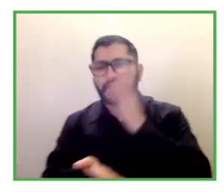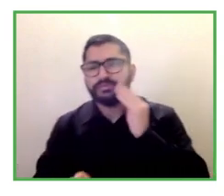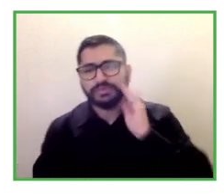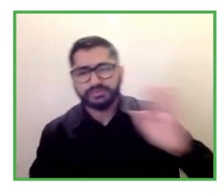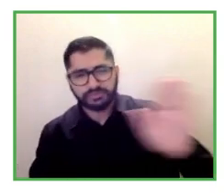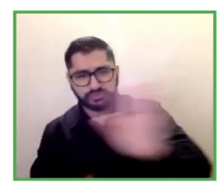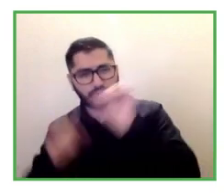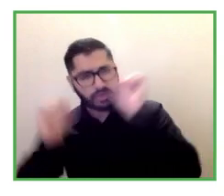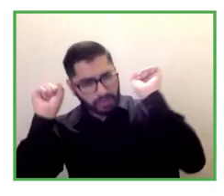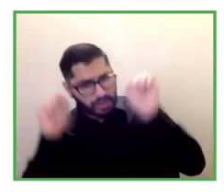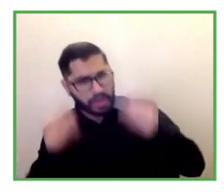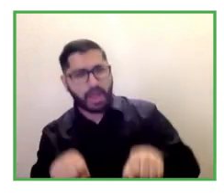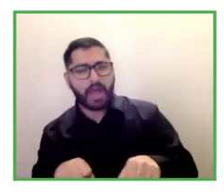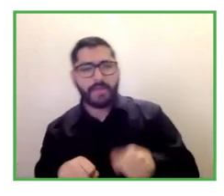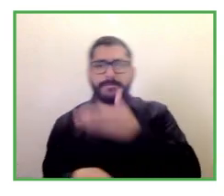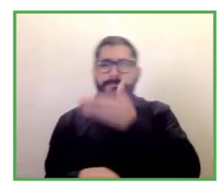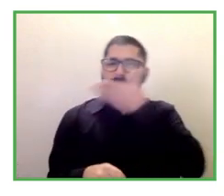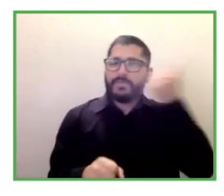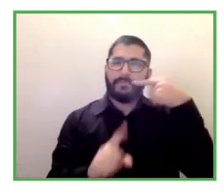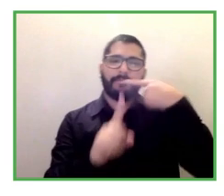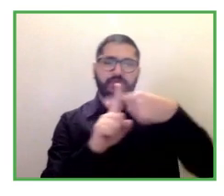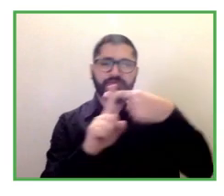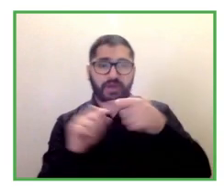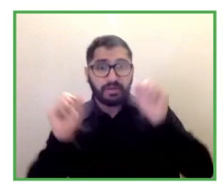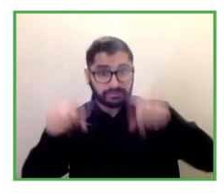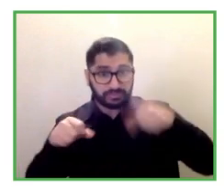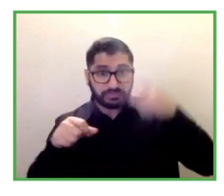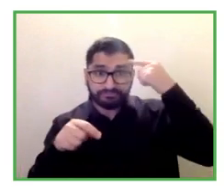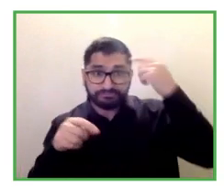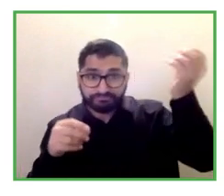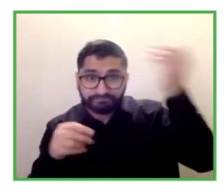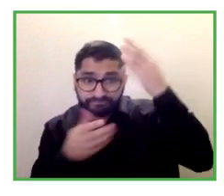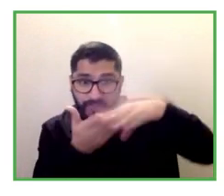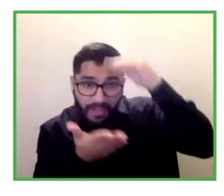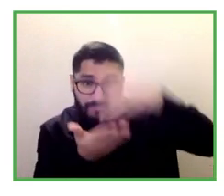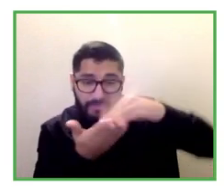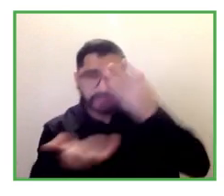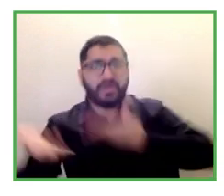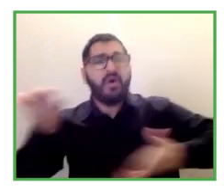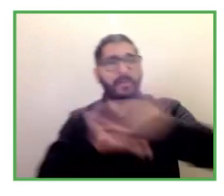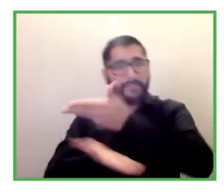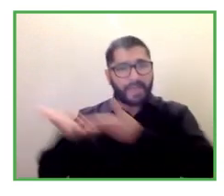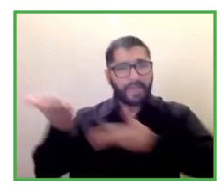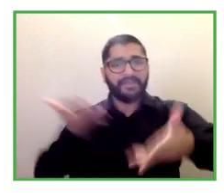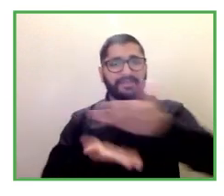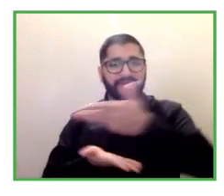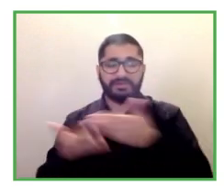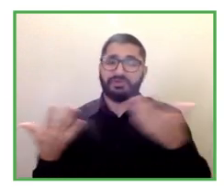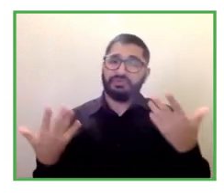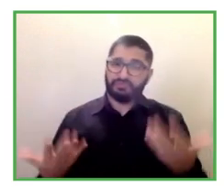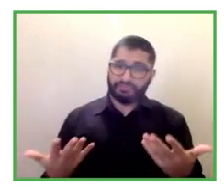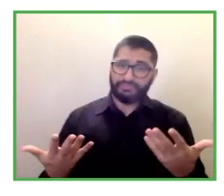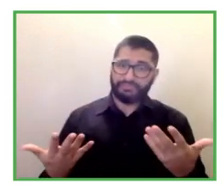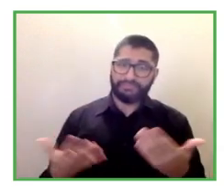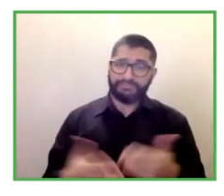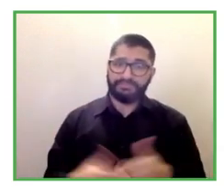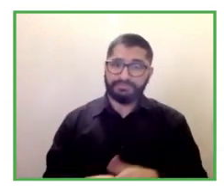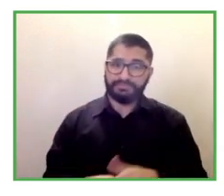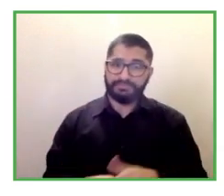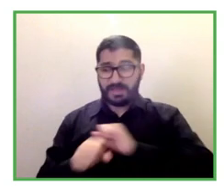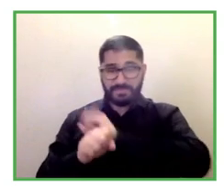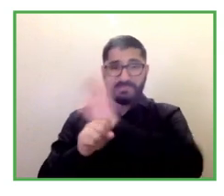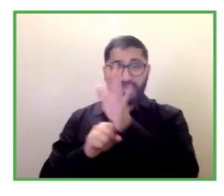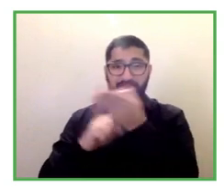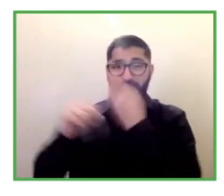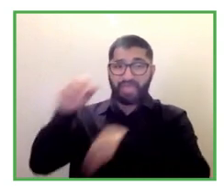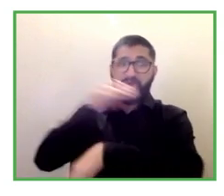the covid is an amazing uh a lemon uh you know we see it all over the world but i think that what we saw